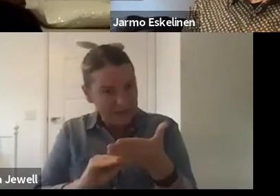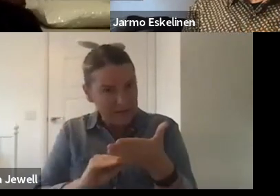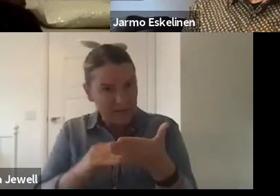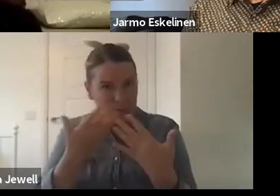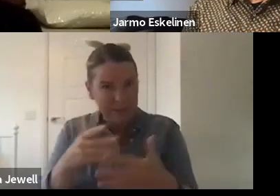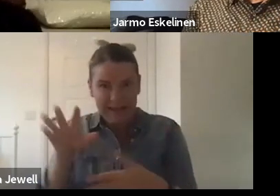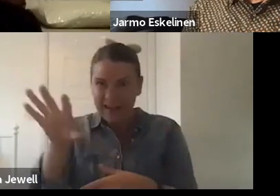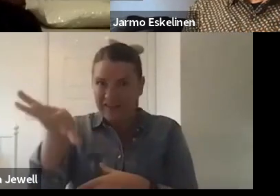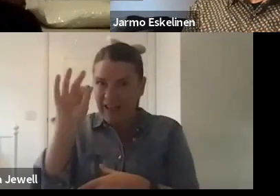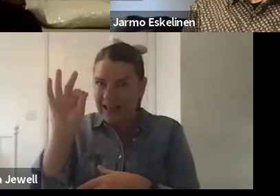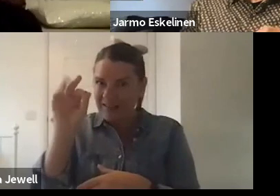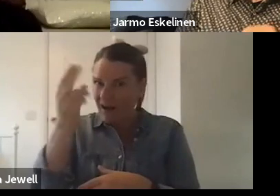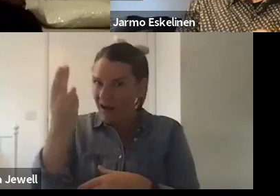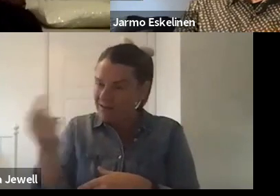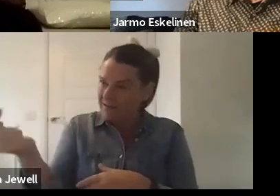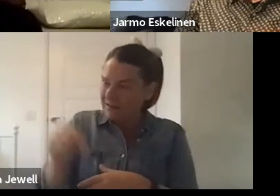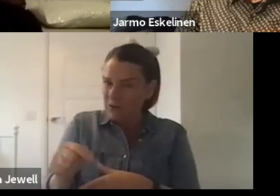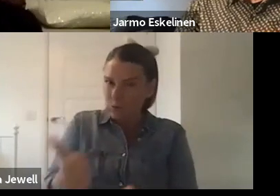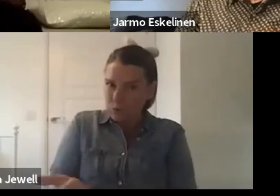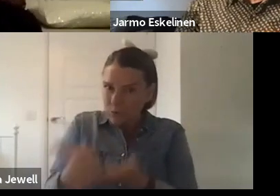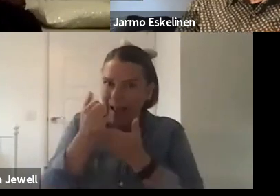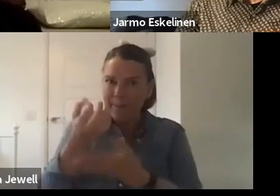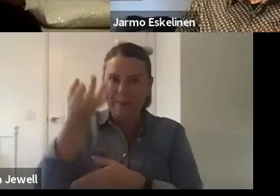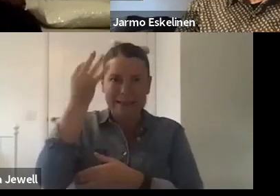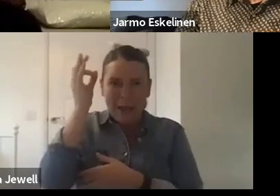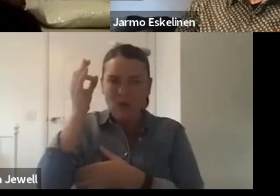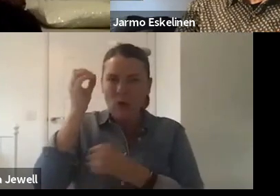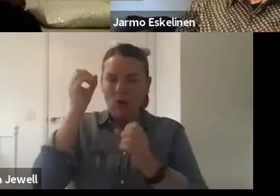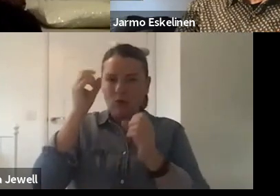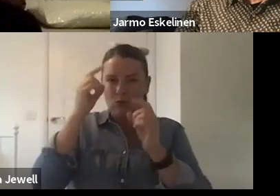provocateurs in, in, in these kinds of situations?